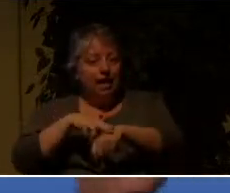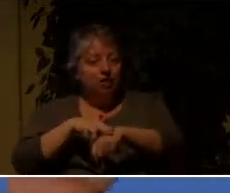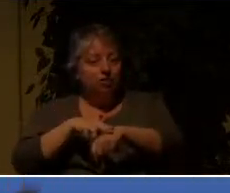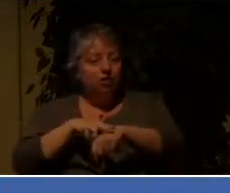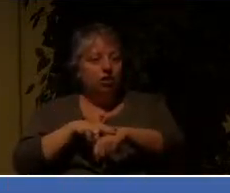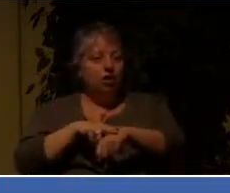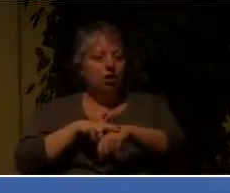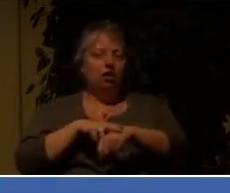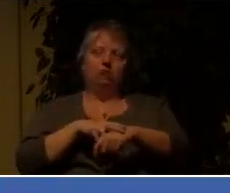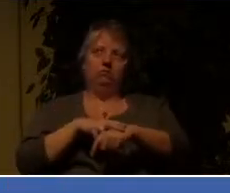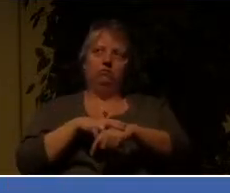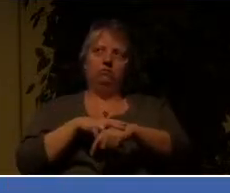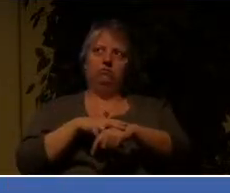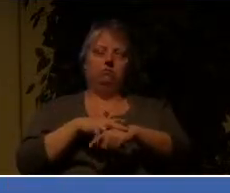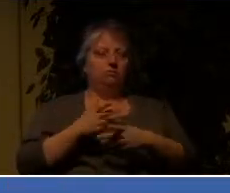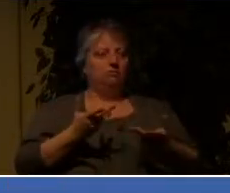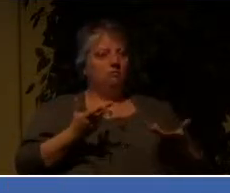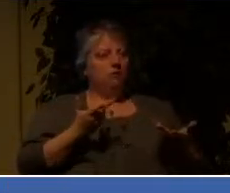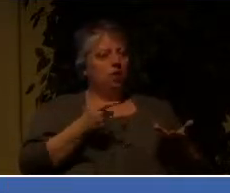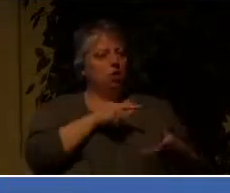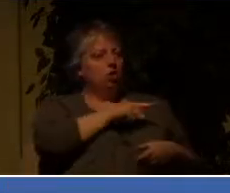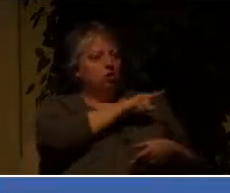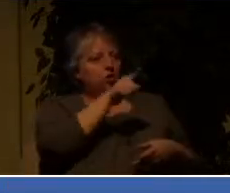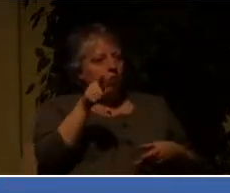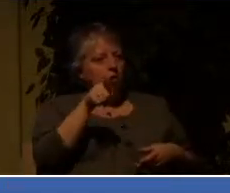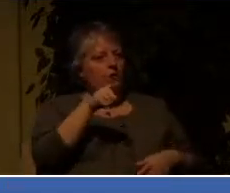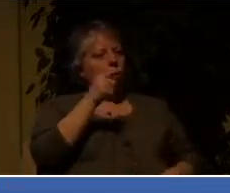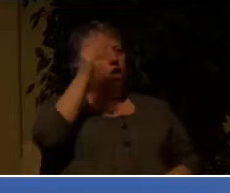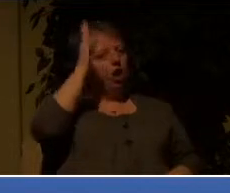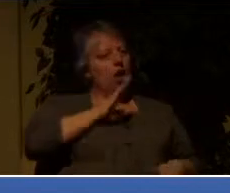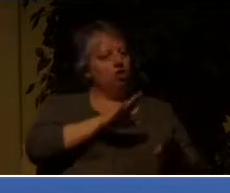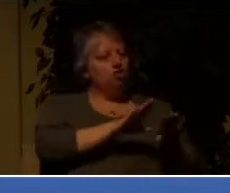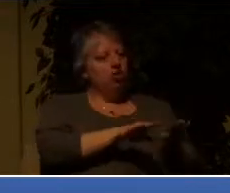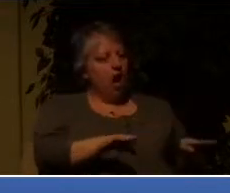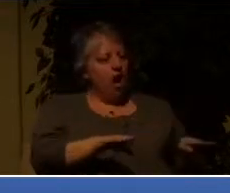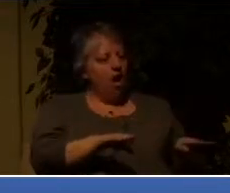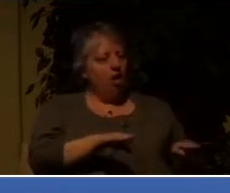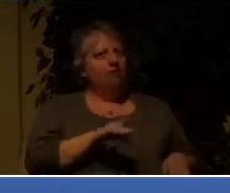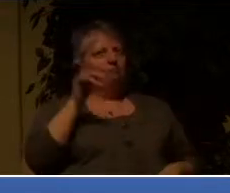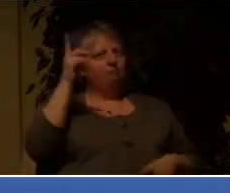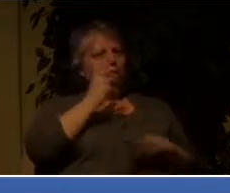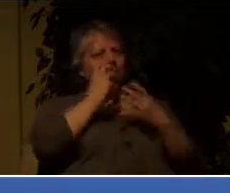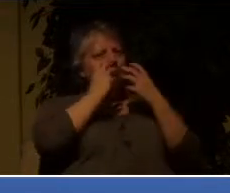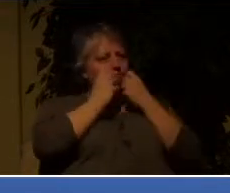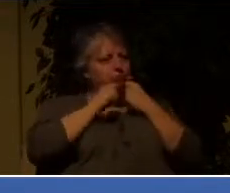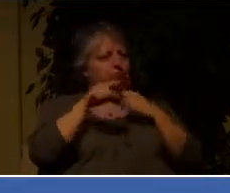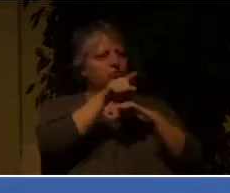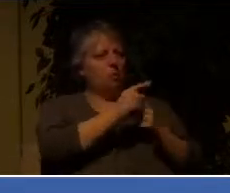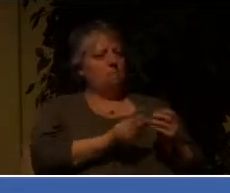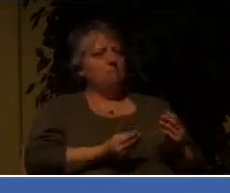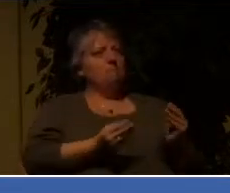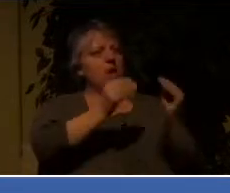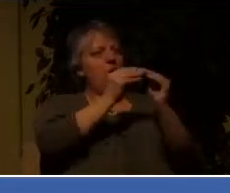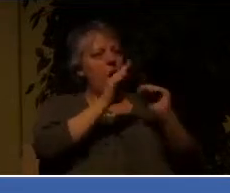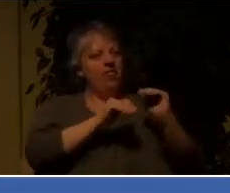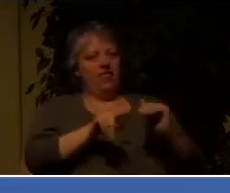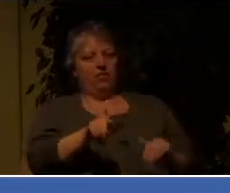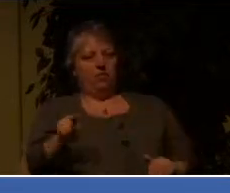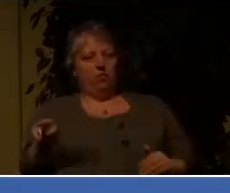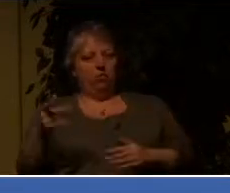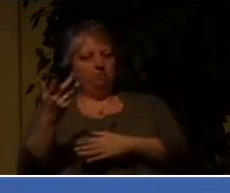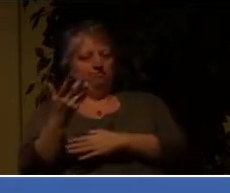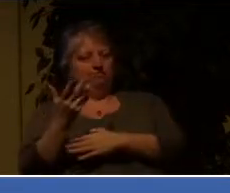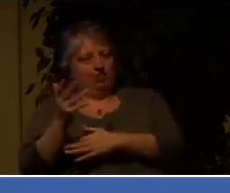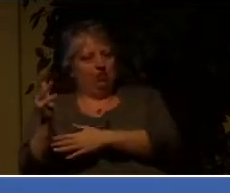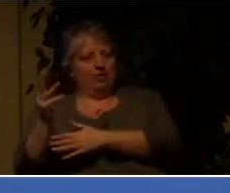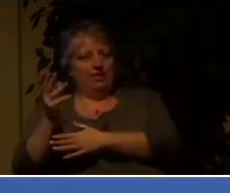put your brain on hold. Look reasonably at what is happening in the universe and say, this is